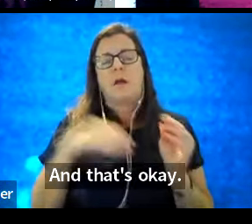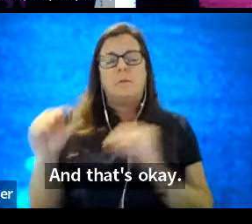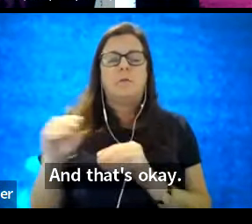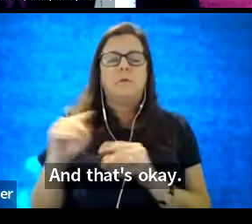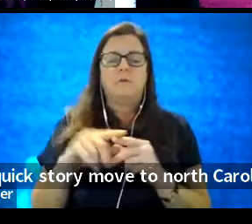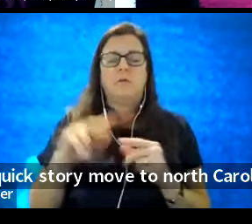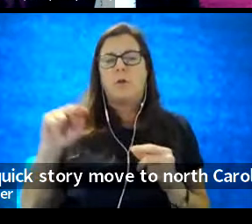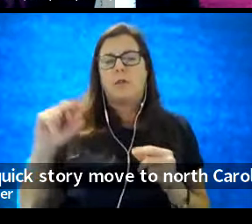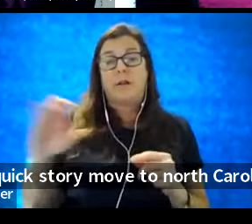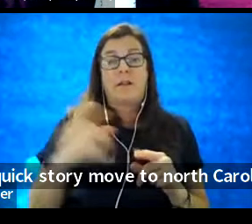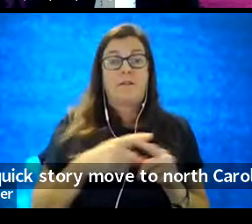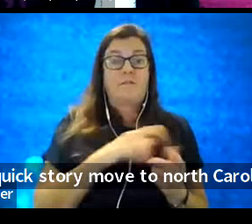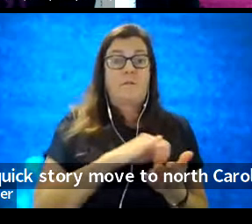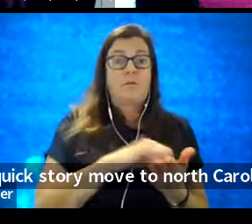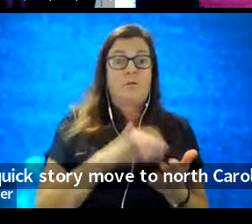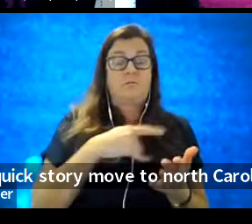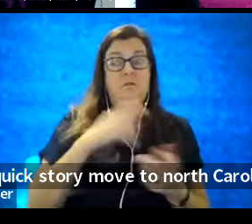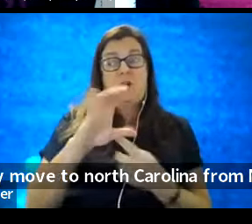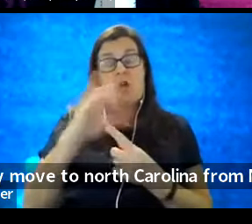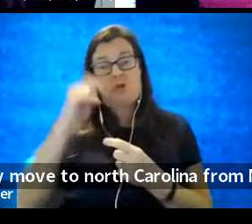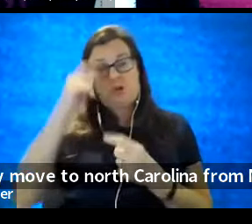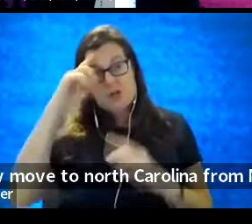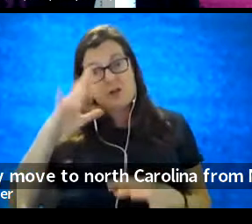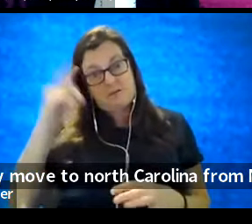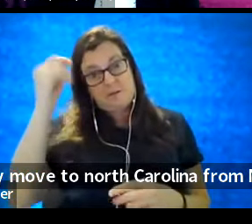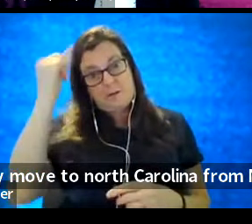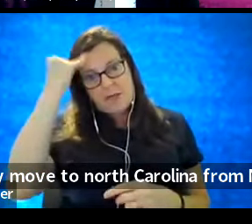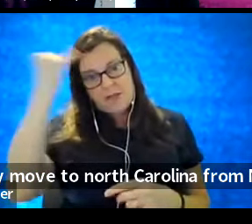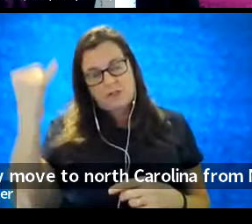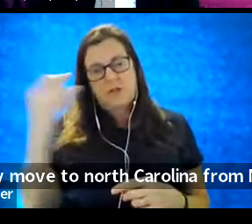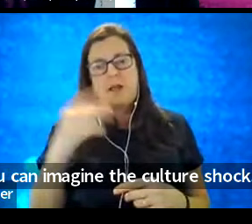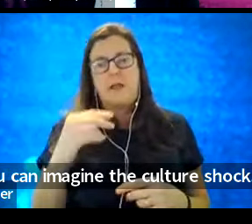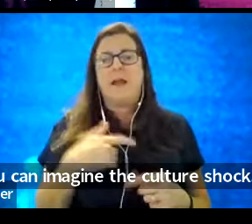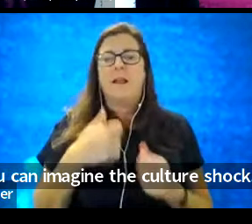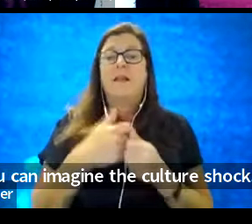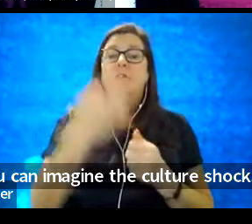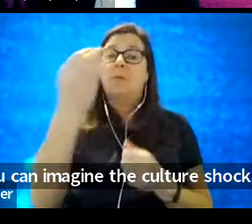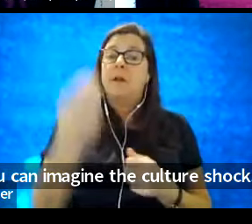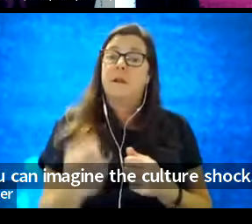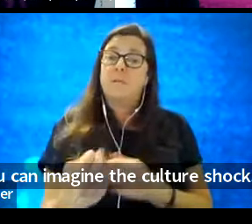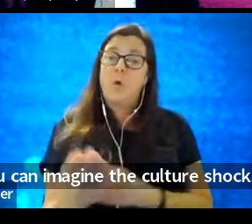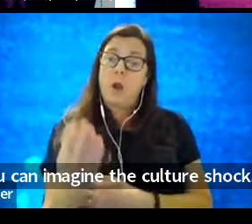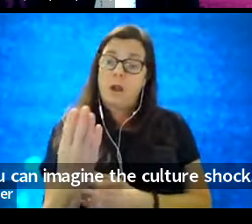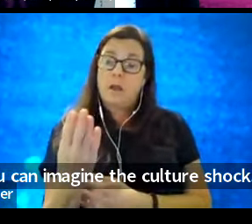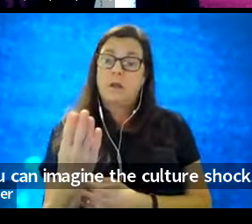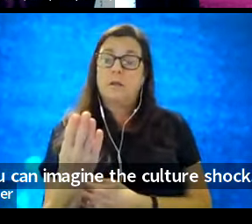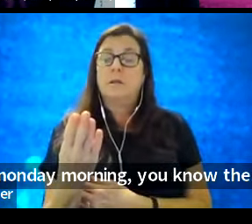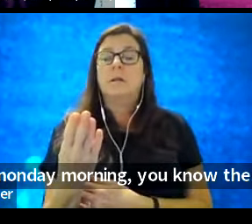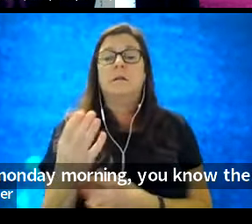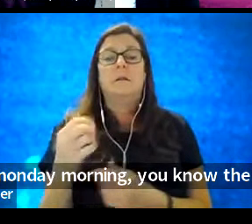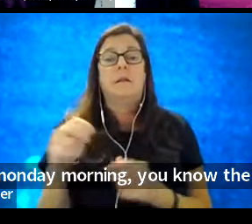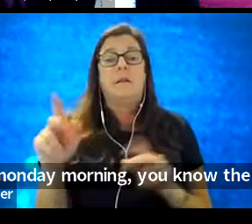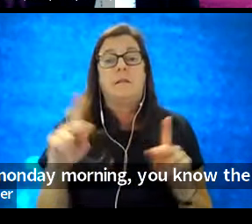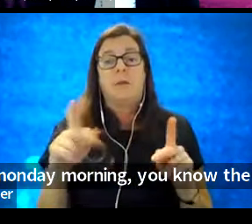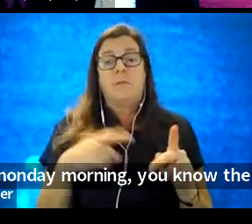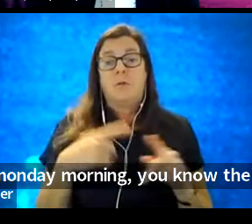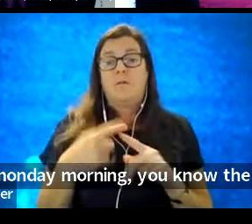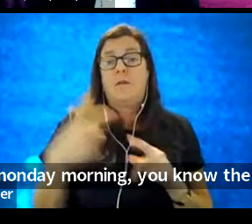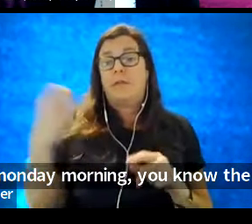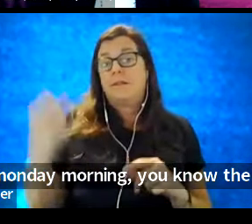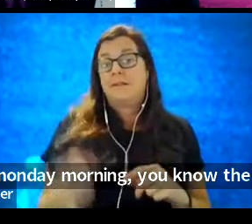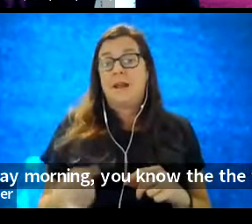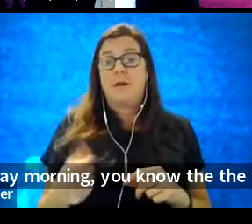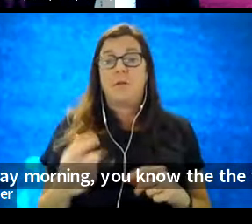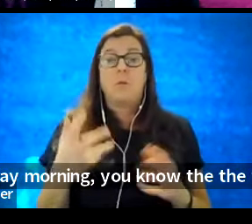York. So you can imagine the culture shock. Um, and every Monday morning, you know, the, the folks who were from the South would